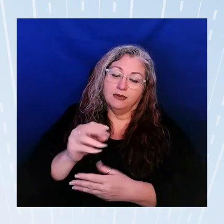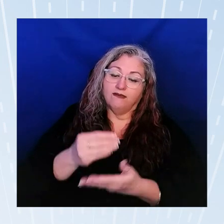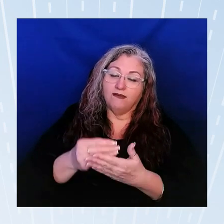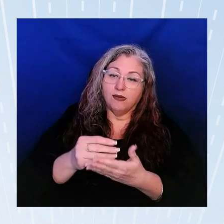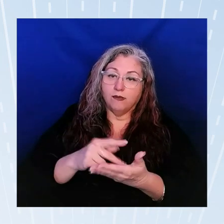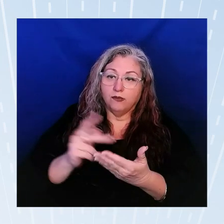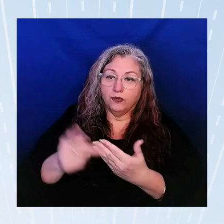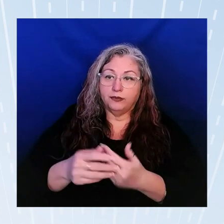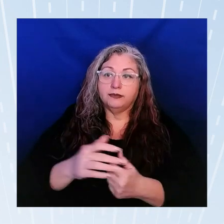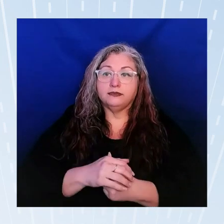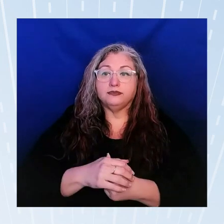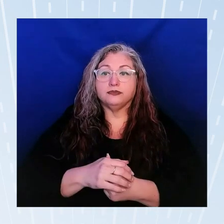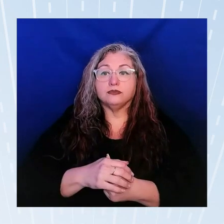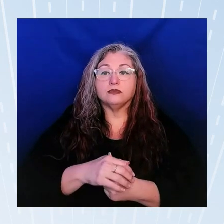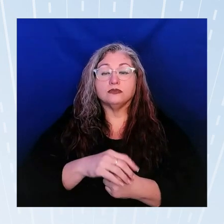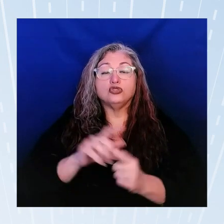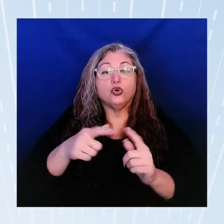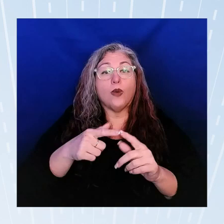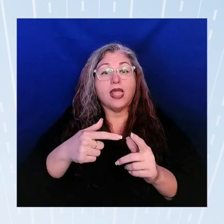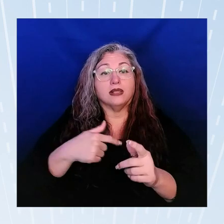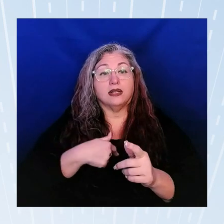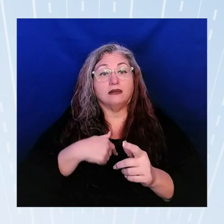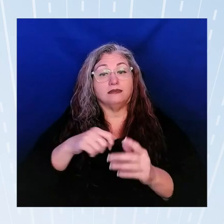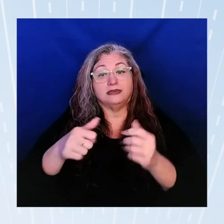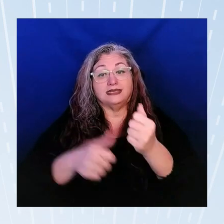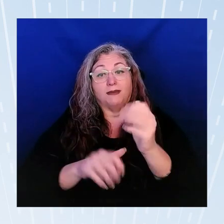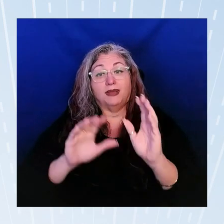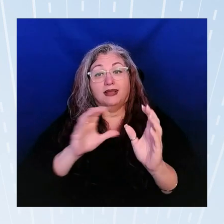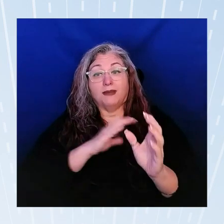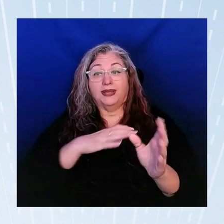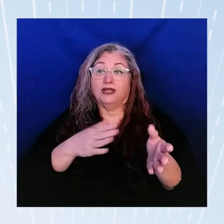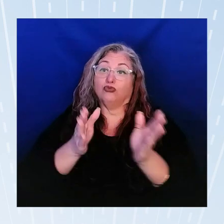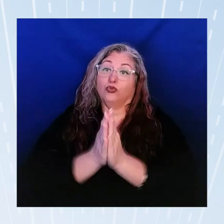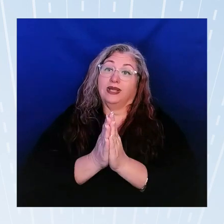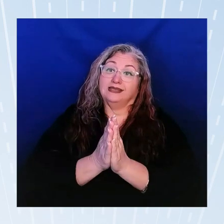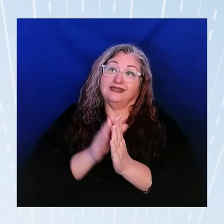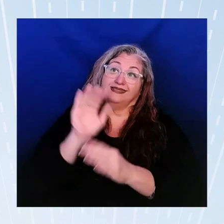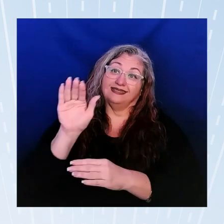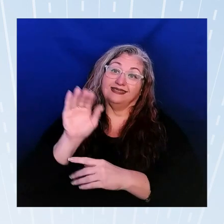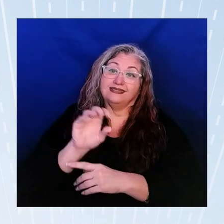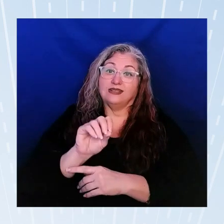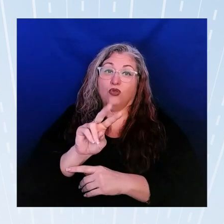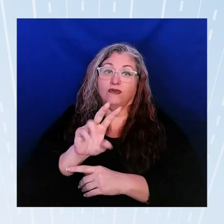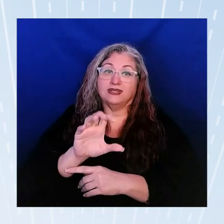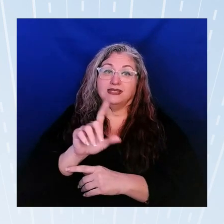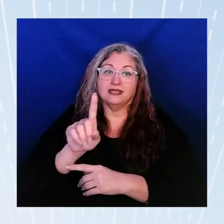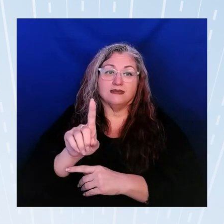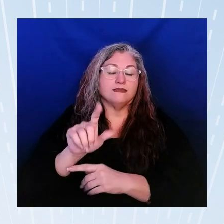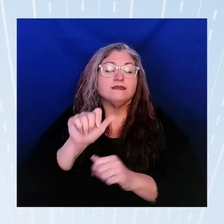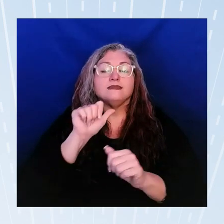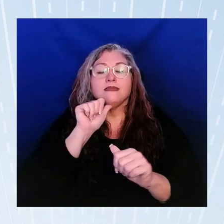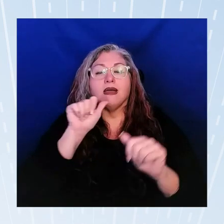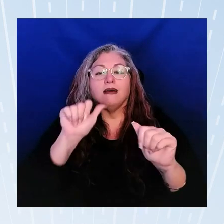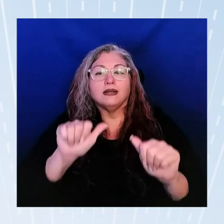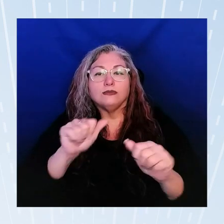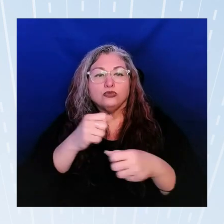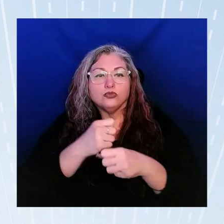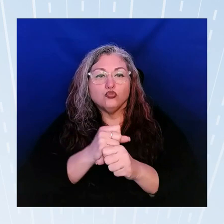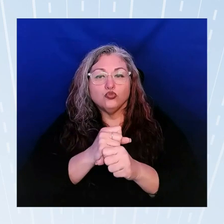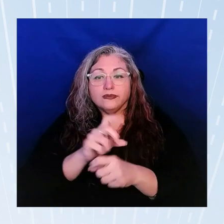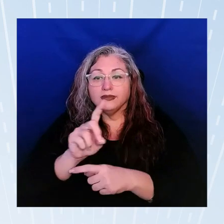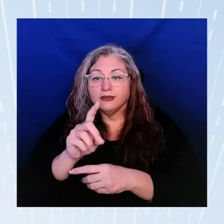when requested by our subcommittee OVC was unable to produce data